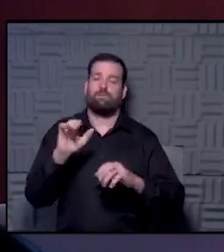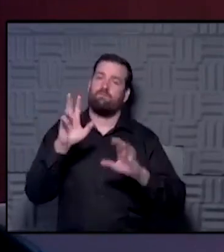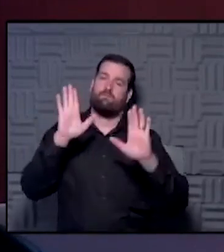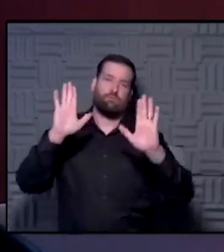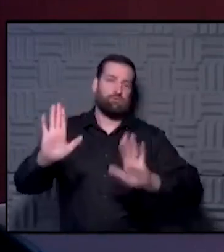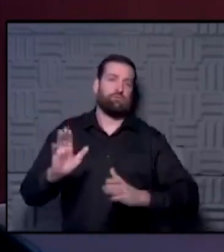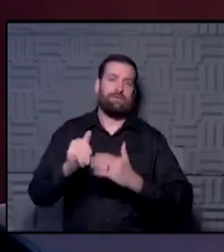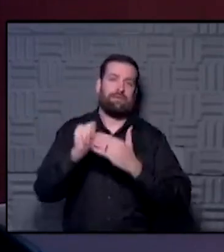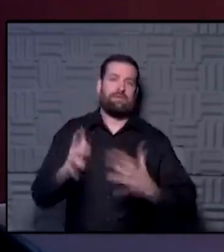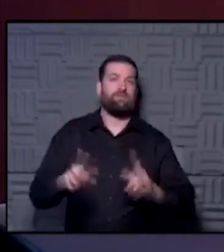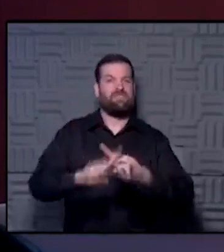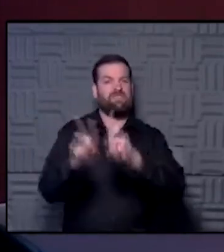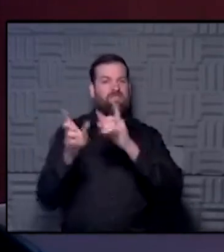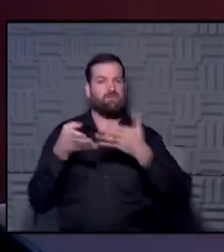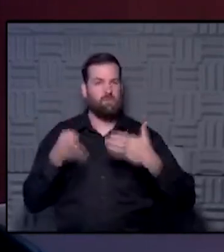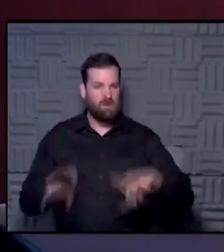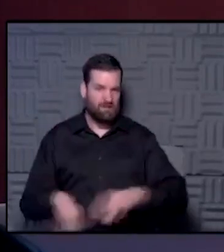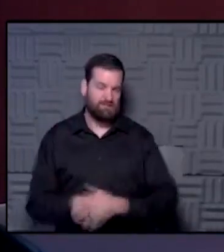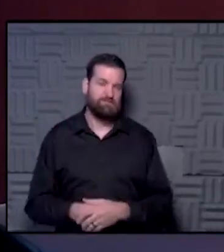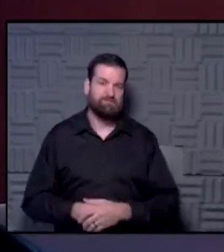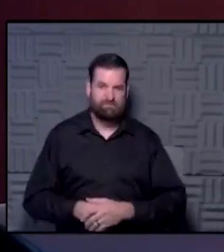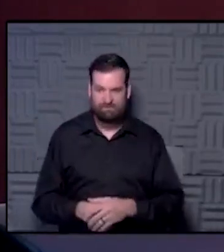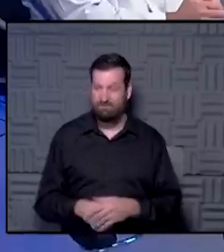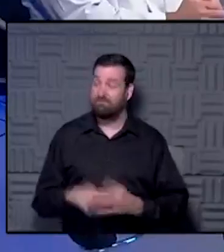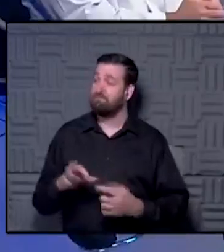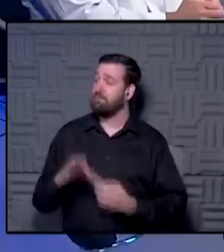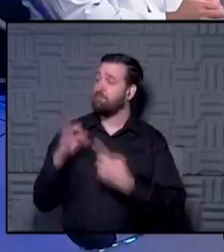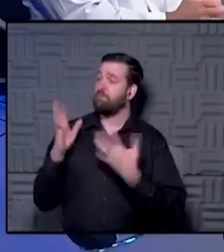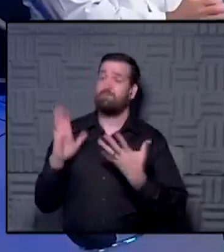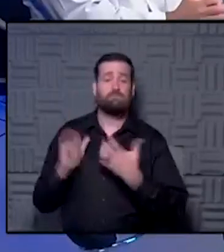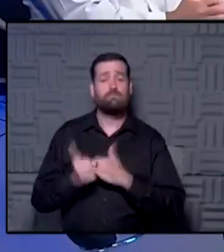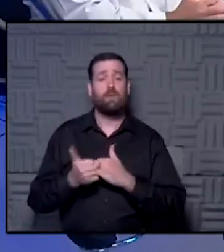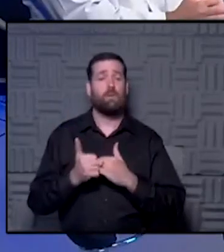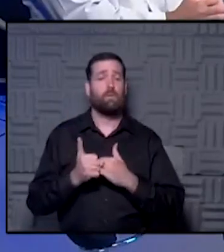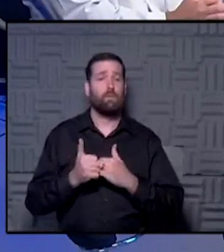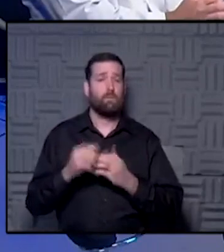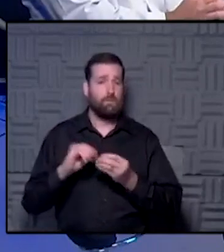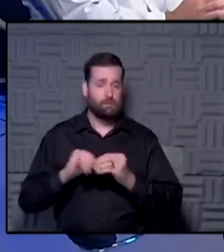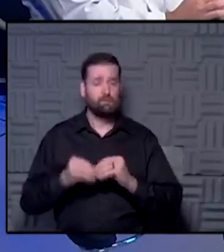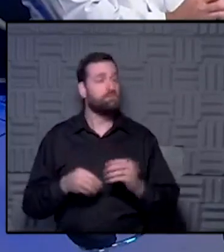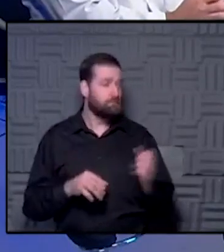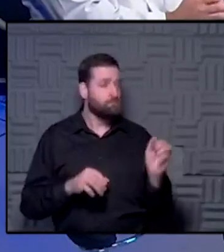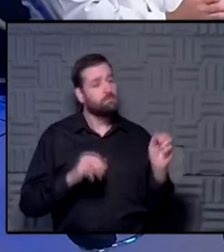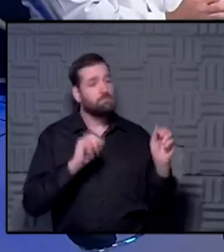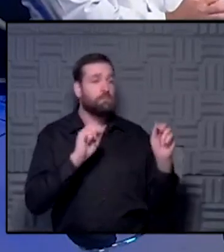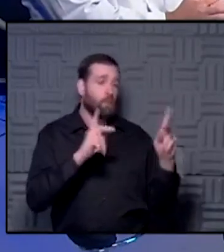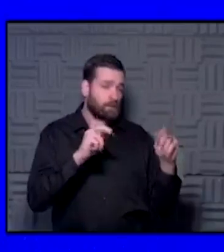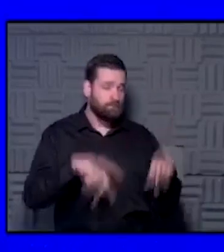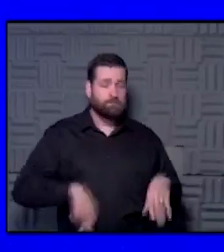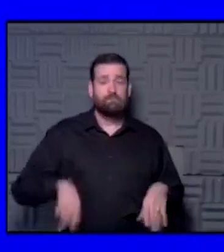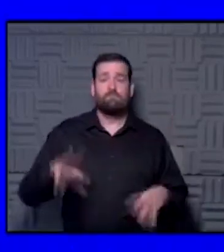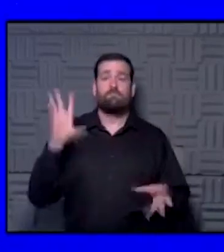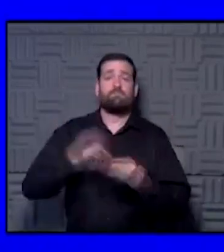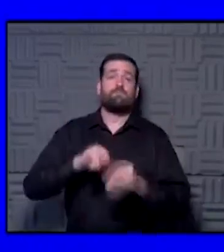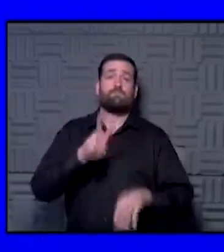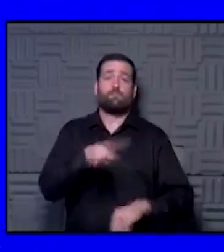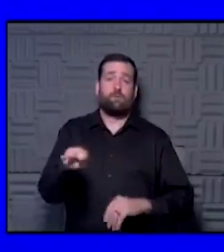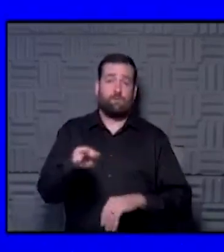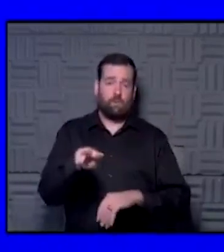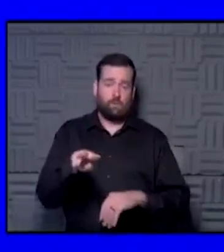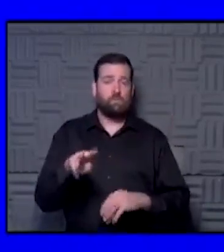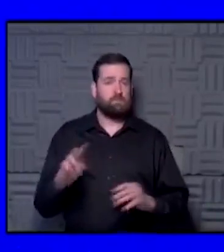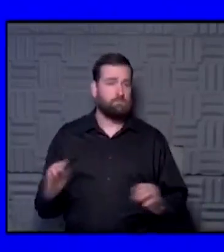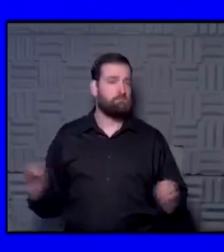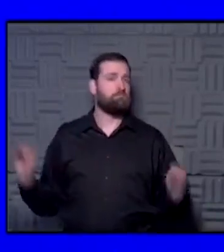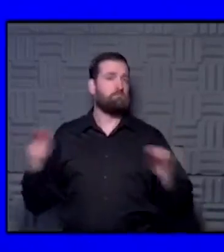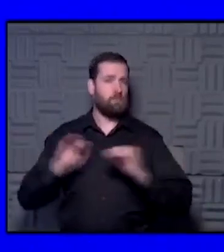us in different kinds of ways and pretty special. So how are our numbers today? Numbers are okay. Okay. We have 22 patients in the hospital, so a little